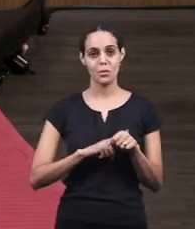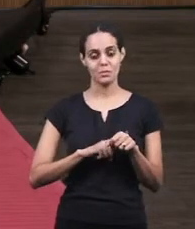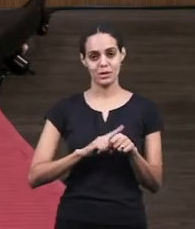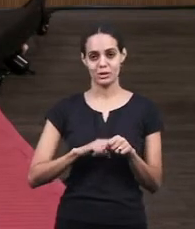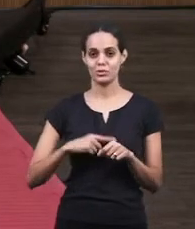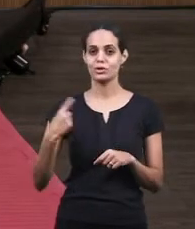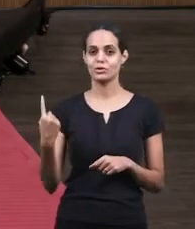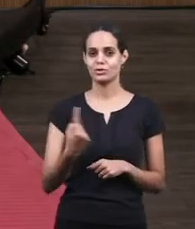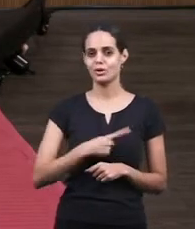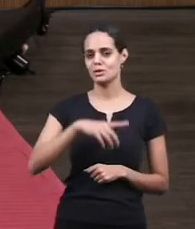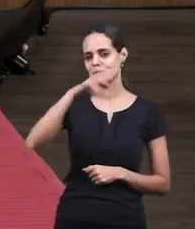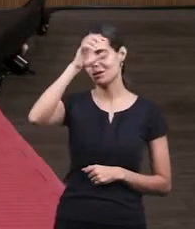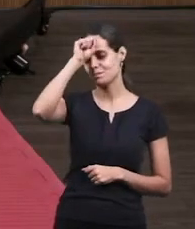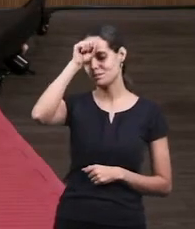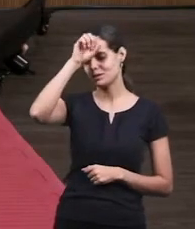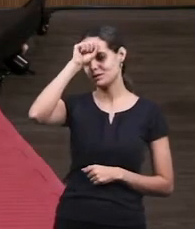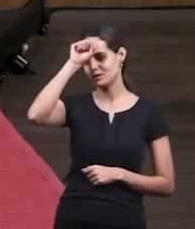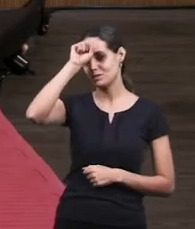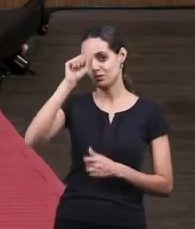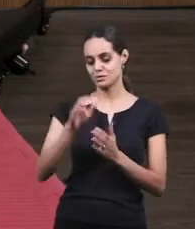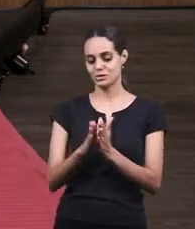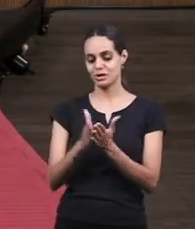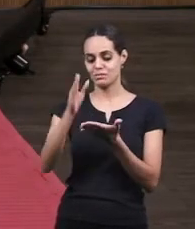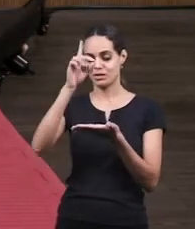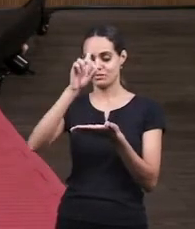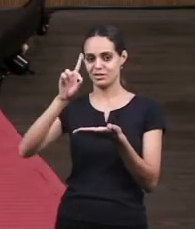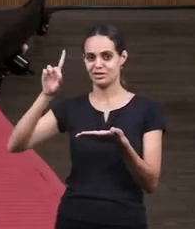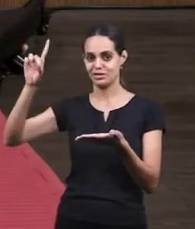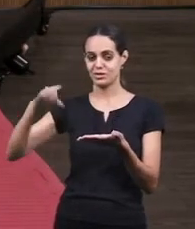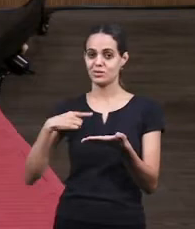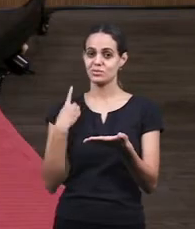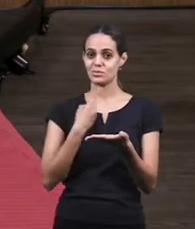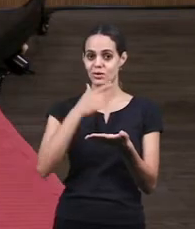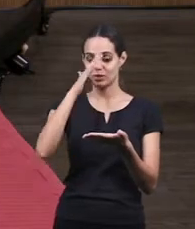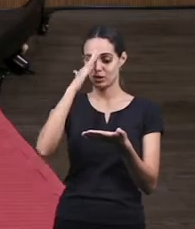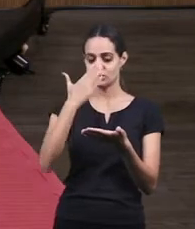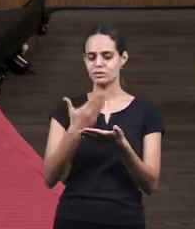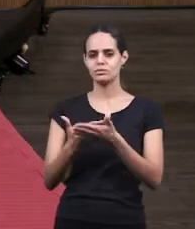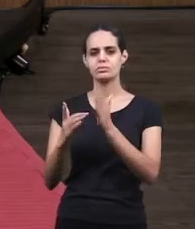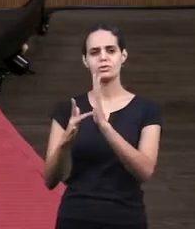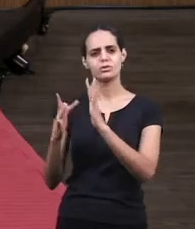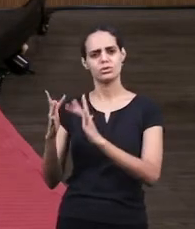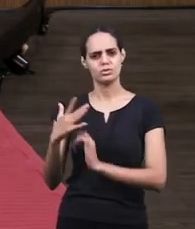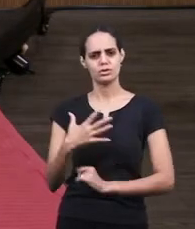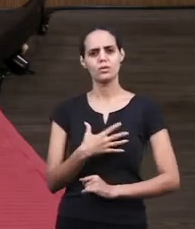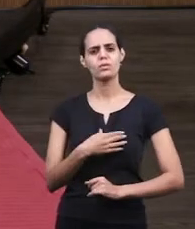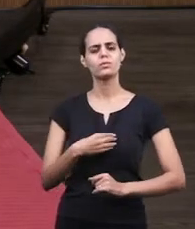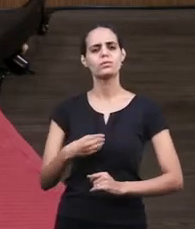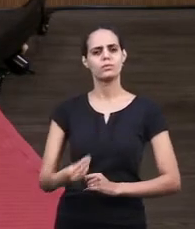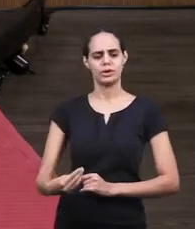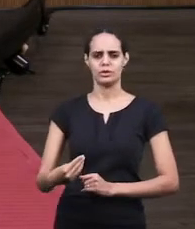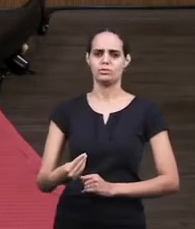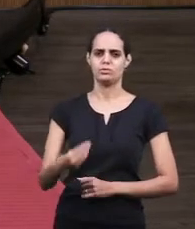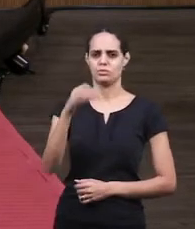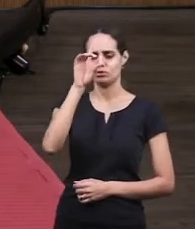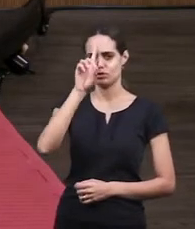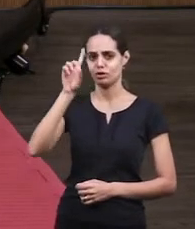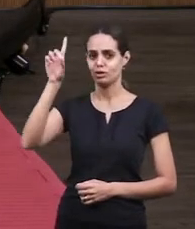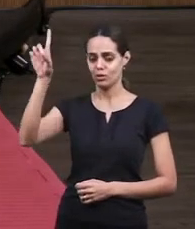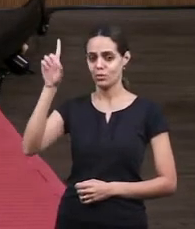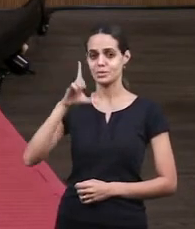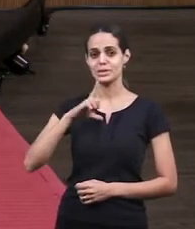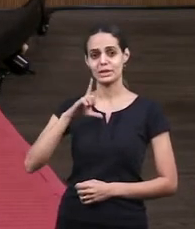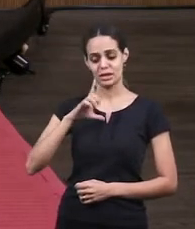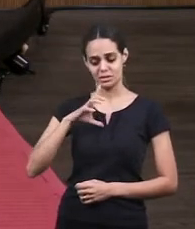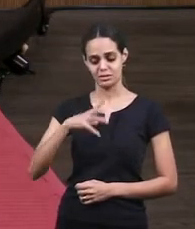when we hear the word of the lord we believe that jesus is the son of god we receive salvation this is what